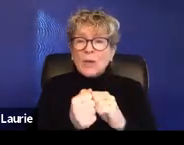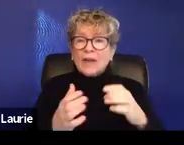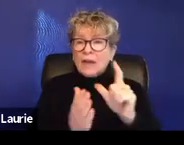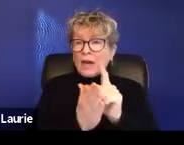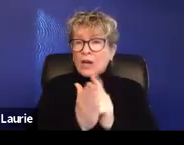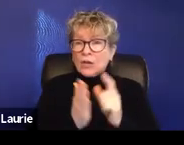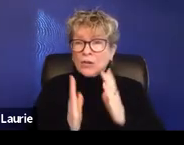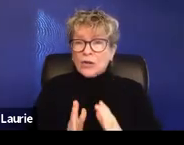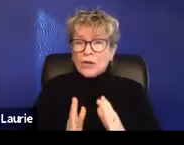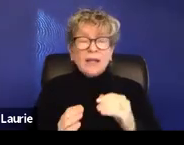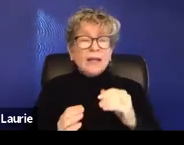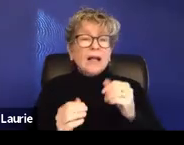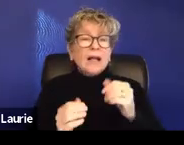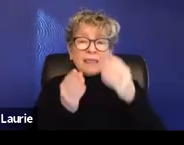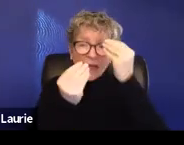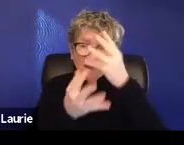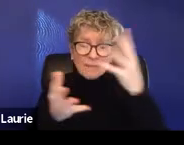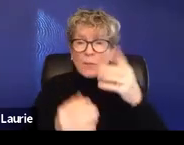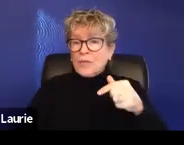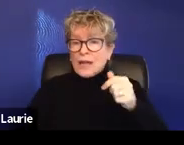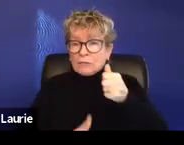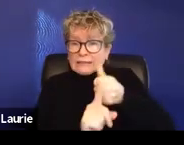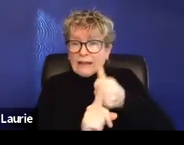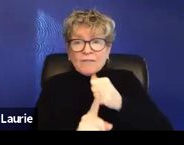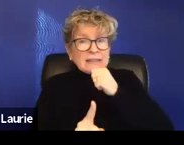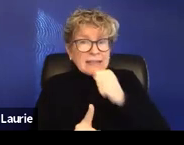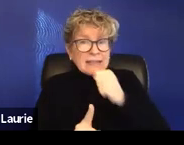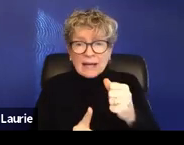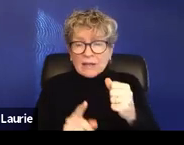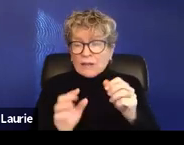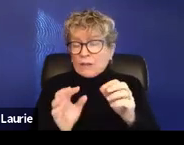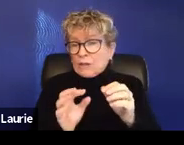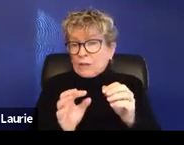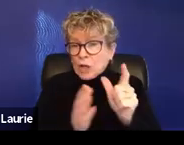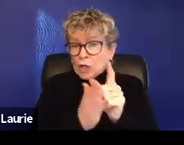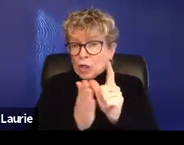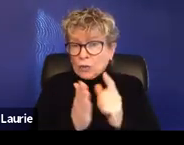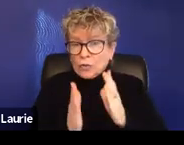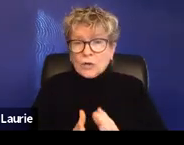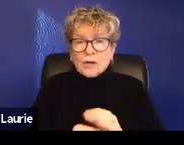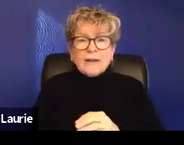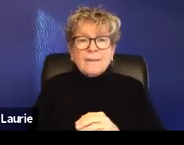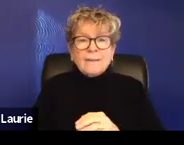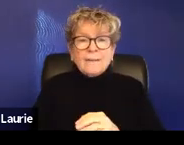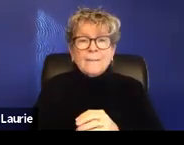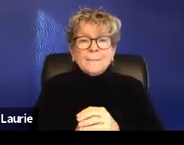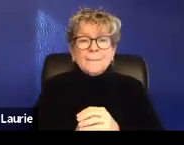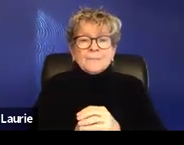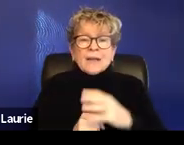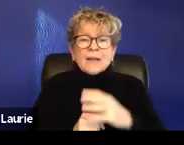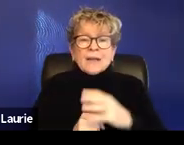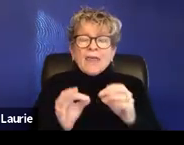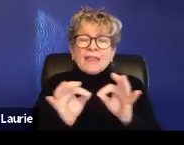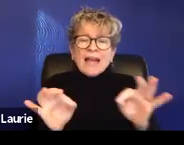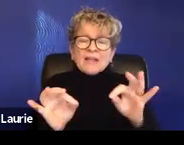attorney, um, advocate attorney, the language is used interchangeably a lot. And in your